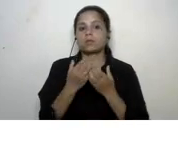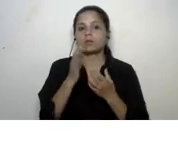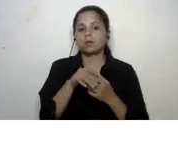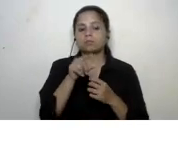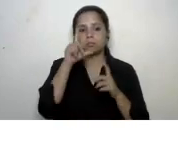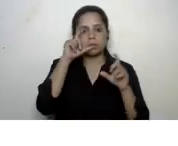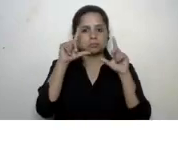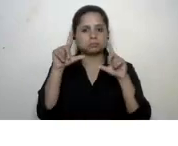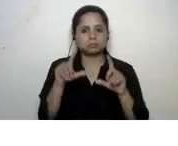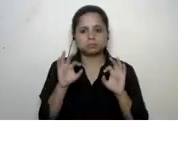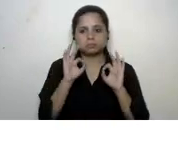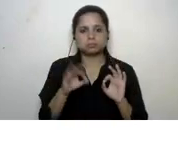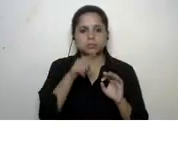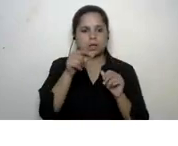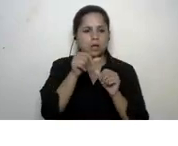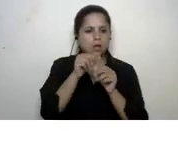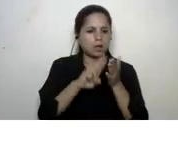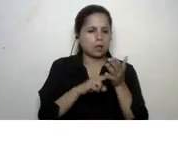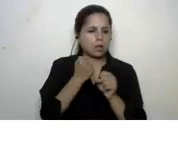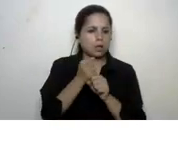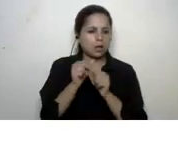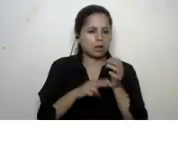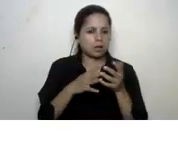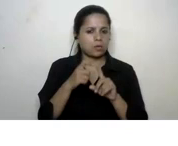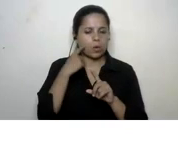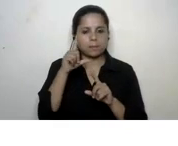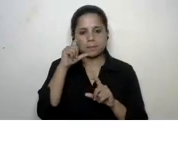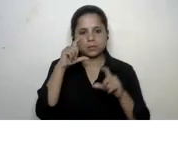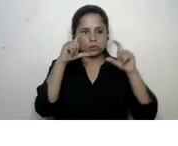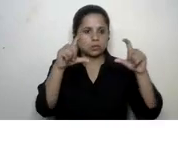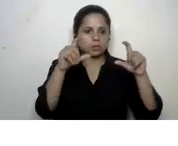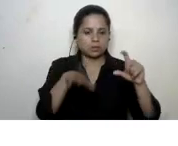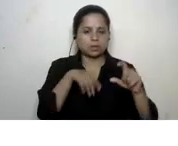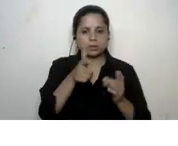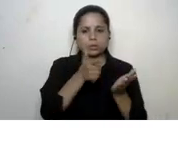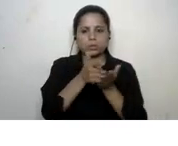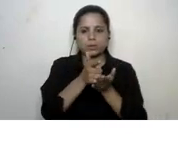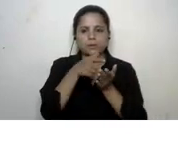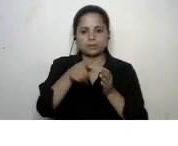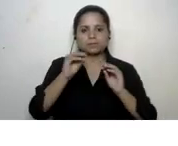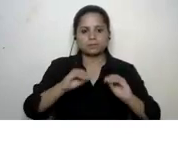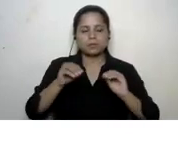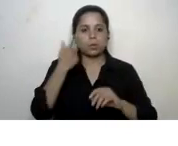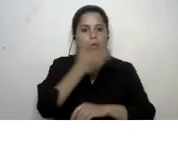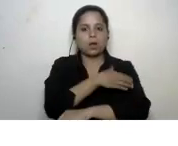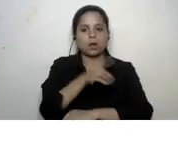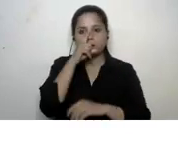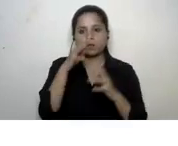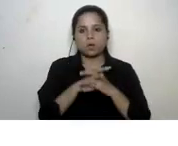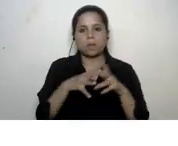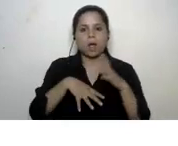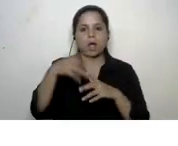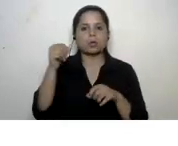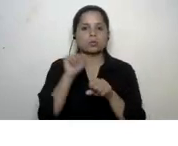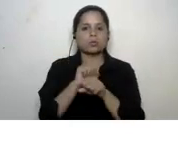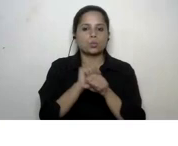it's got an anganwadi as a as an image uh why an anganwadi because it's empowering women to go out and work